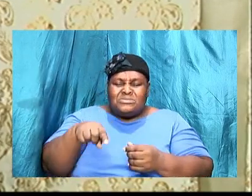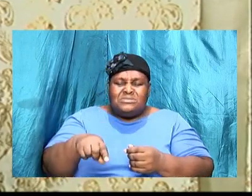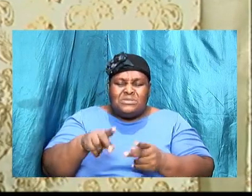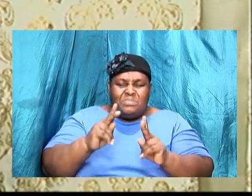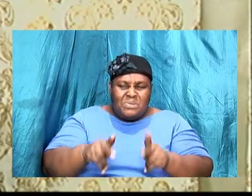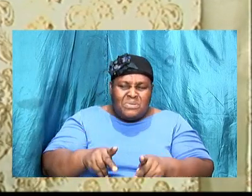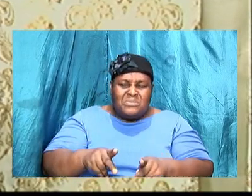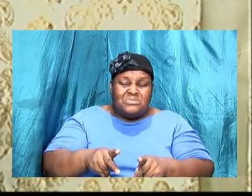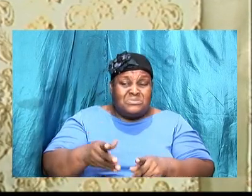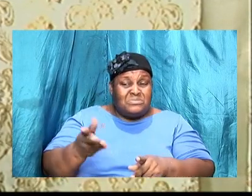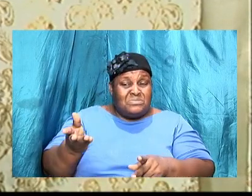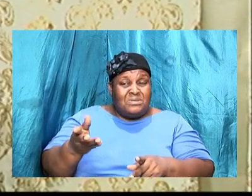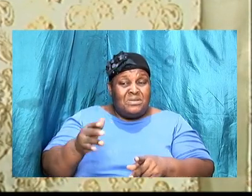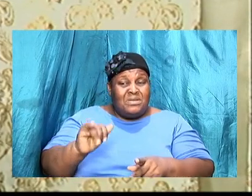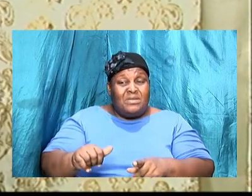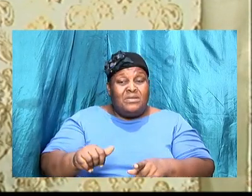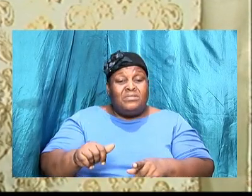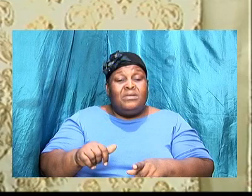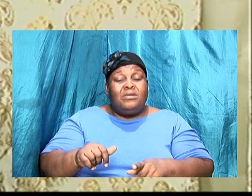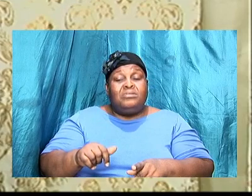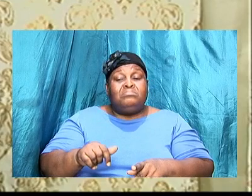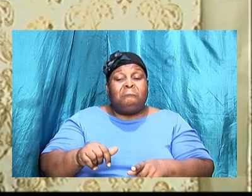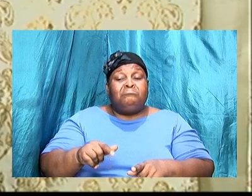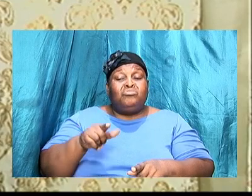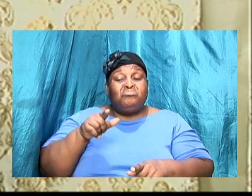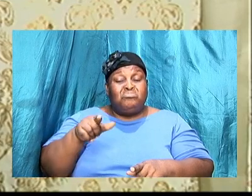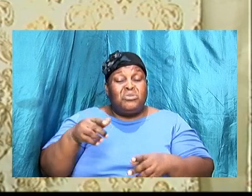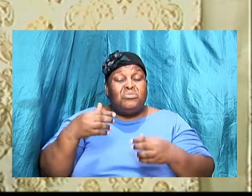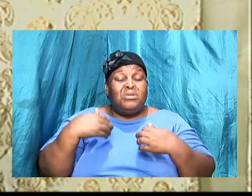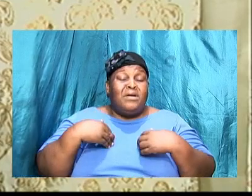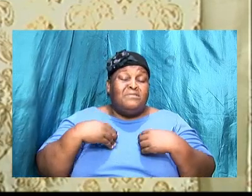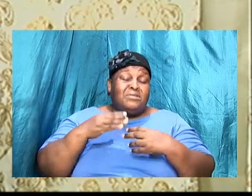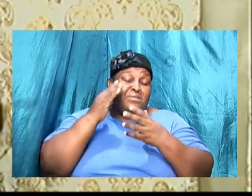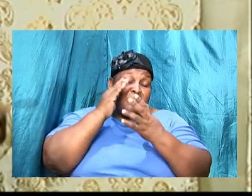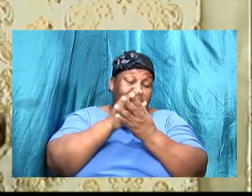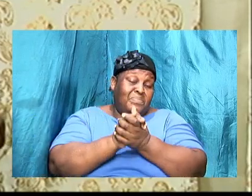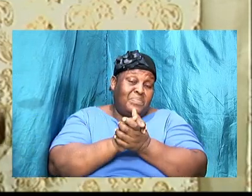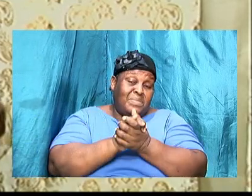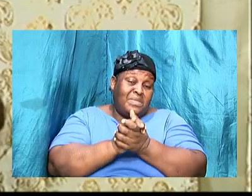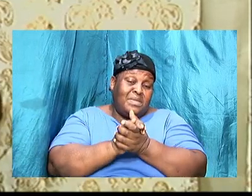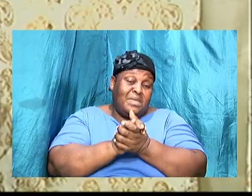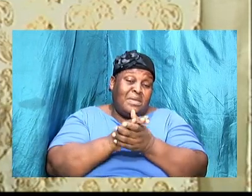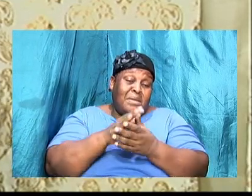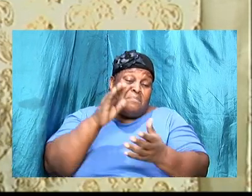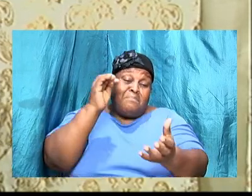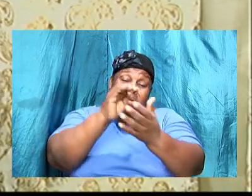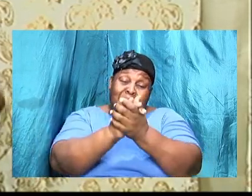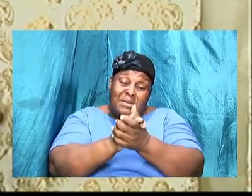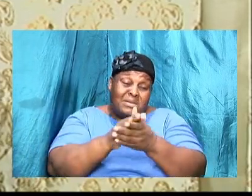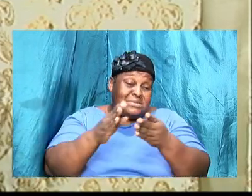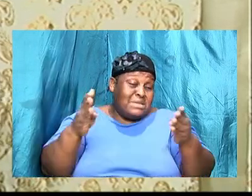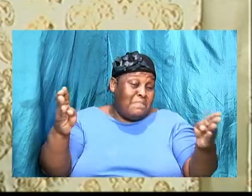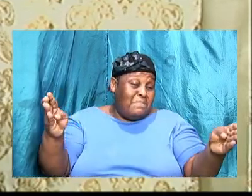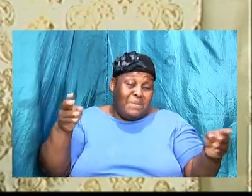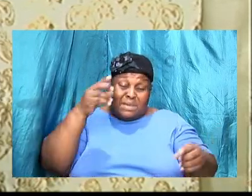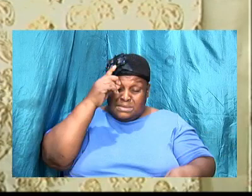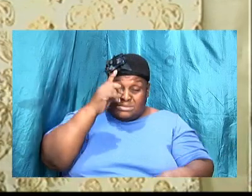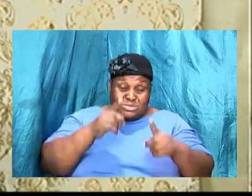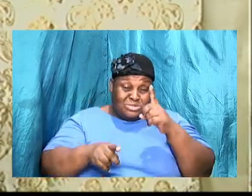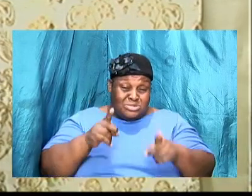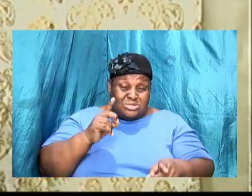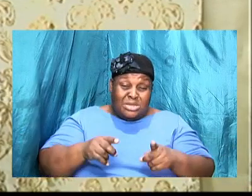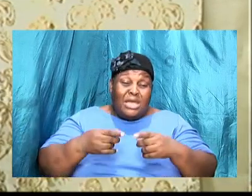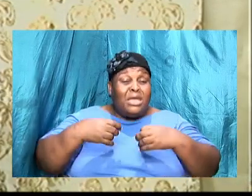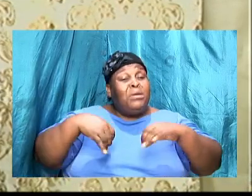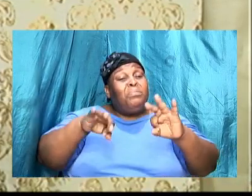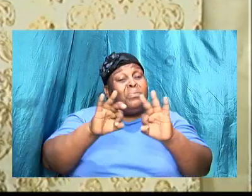that you have me to marry because getting married is a big decision it is one of the most important decisions that